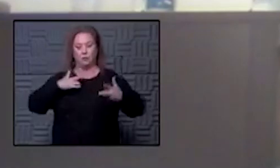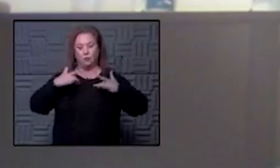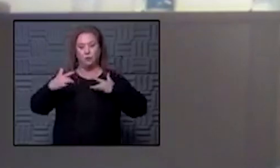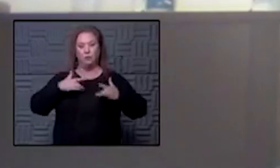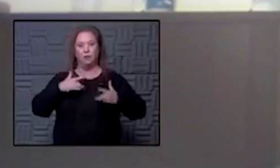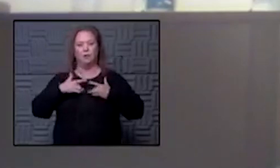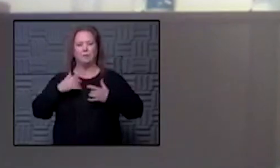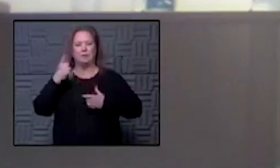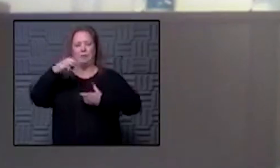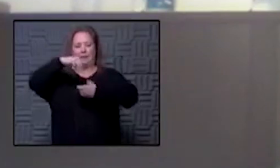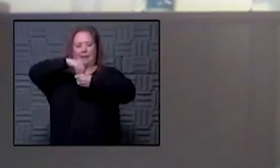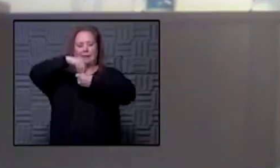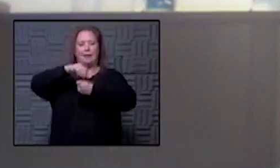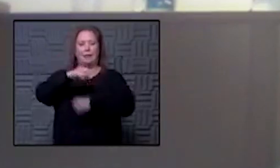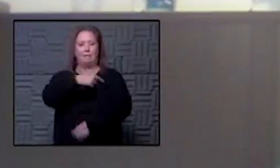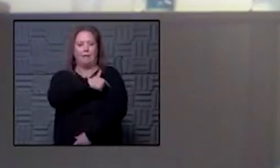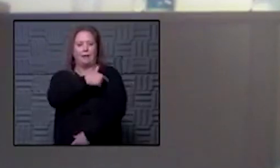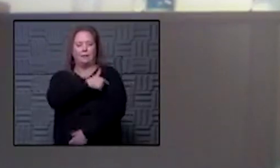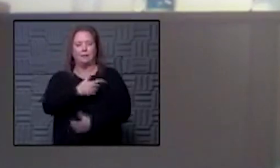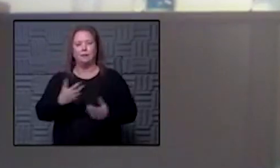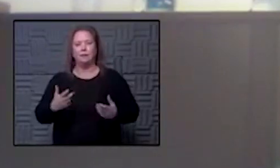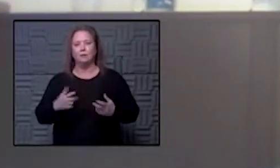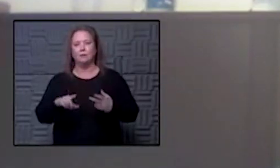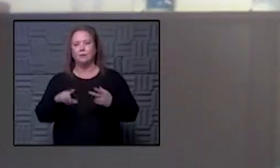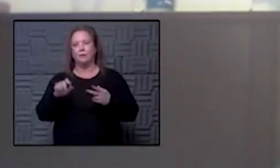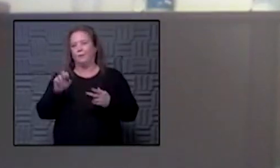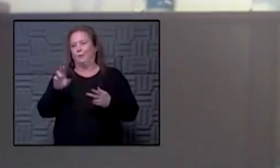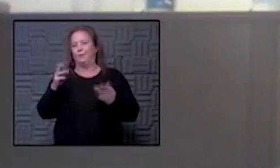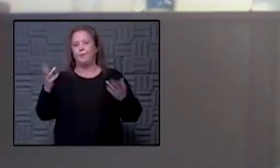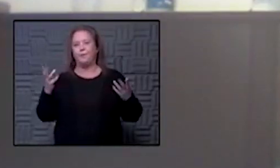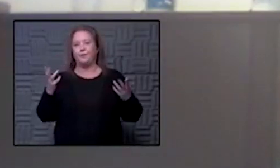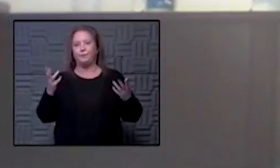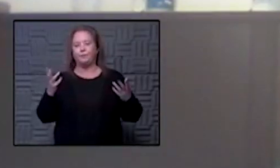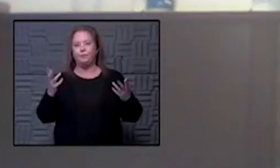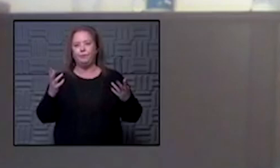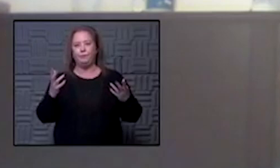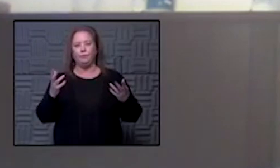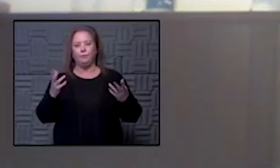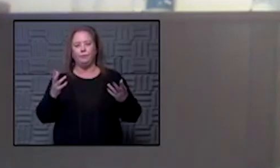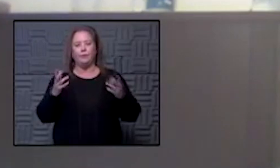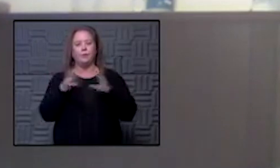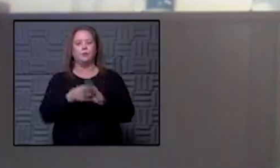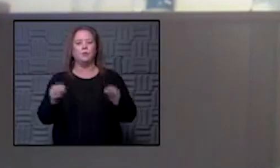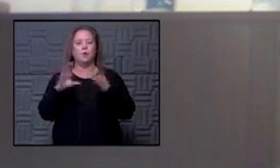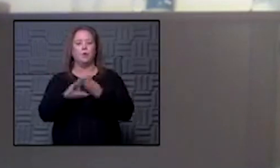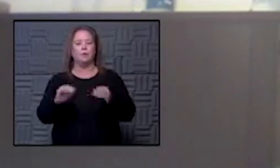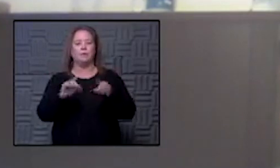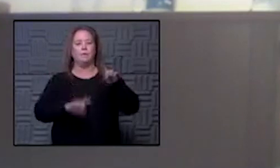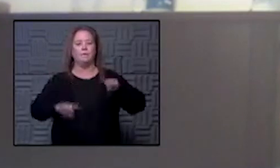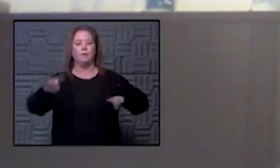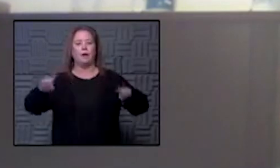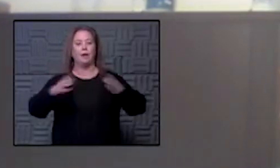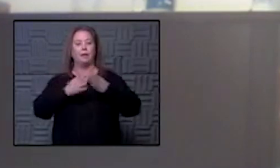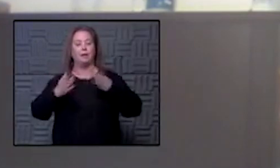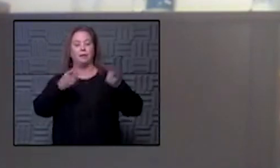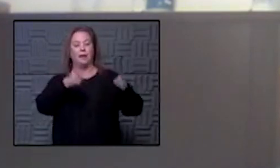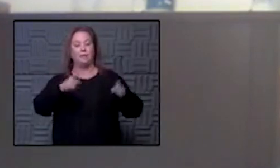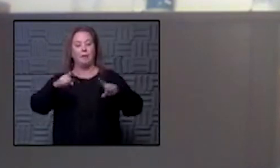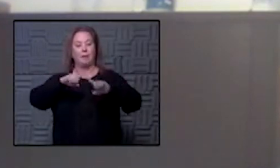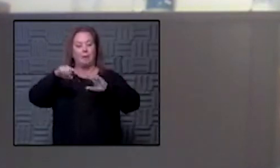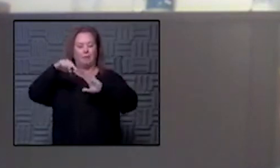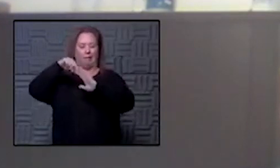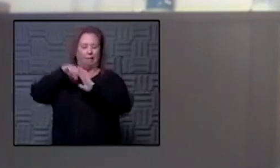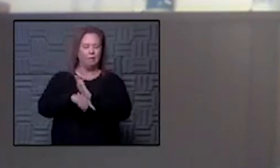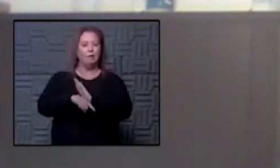an ingredient in the vaccine or um you know the tales of various things that happen but when you really dig down to the